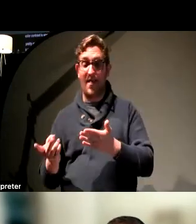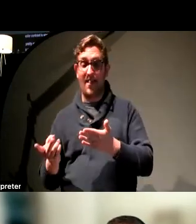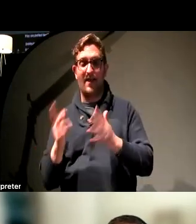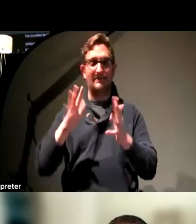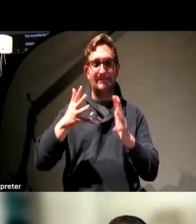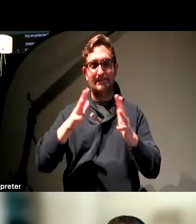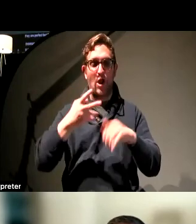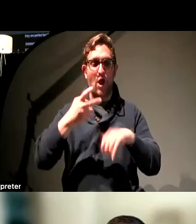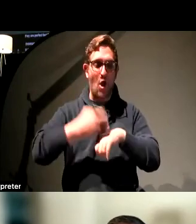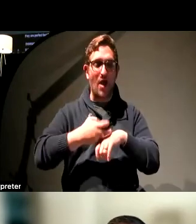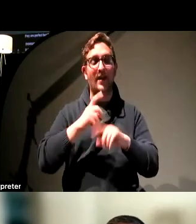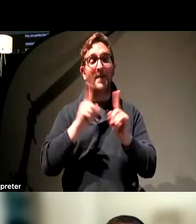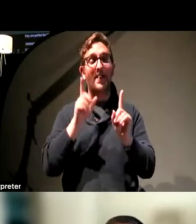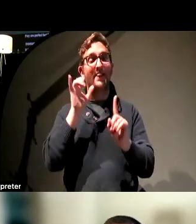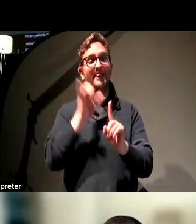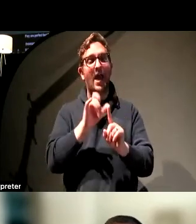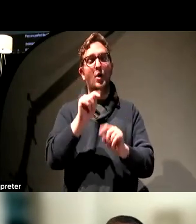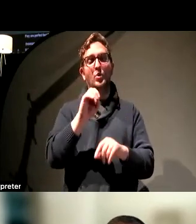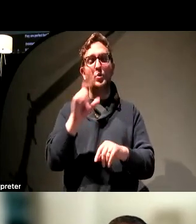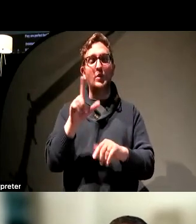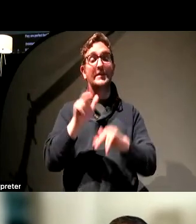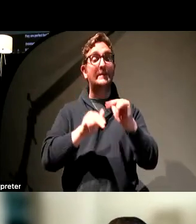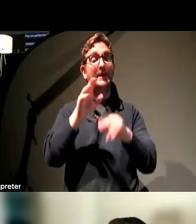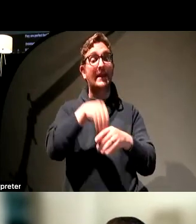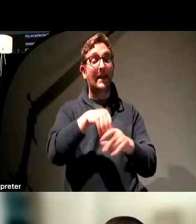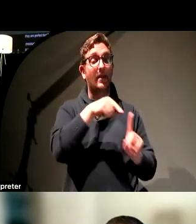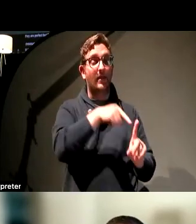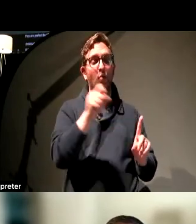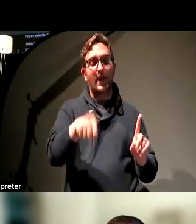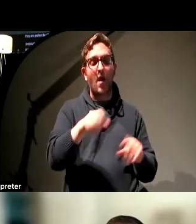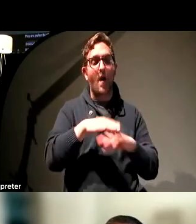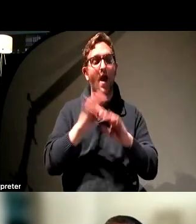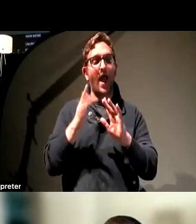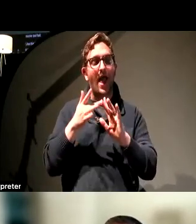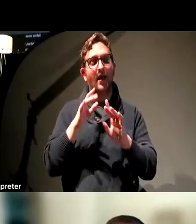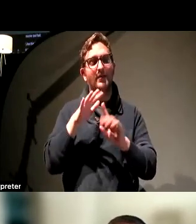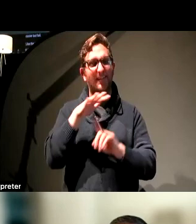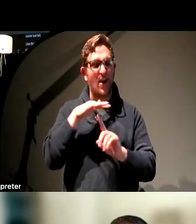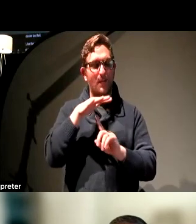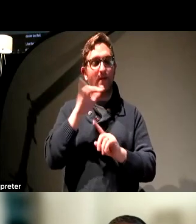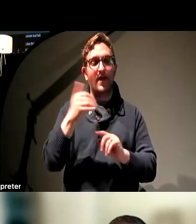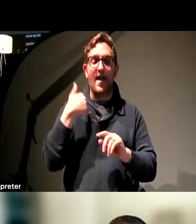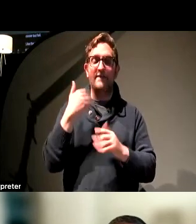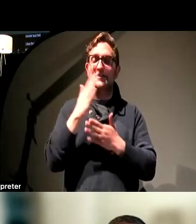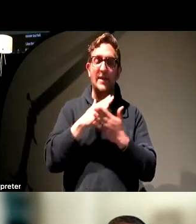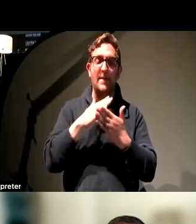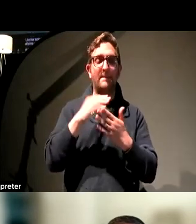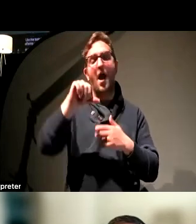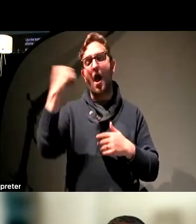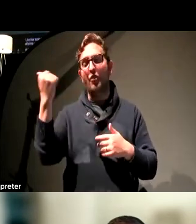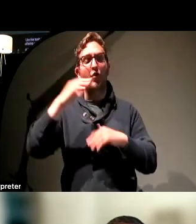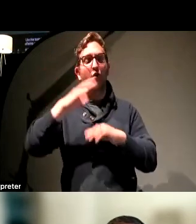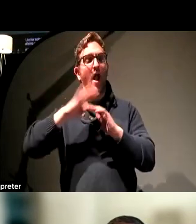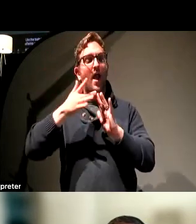So use the tools that are built into the offering environments. You can use our tool. There are other really good color contrast checkers that you can find